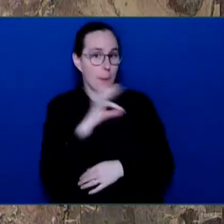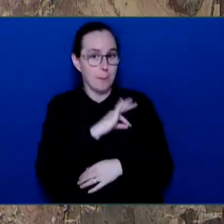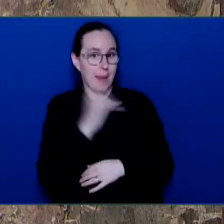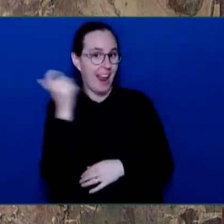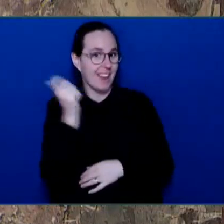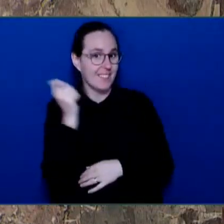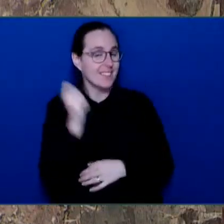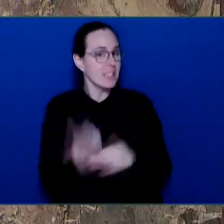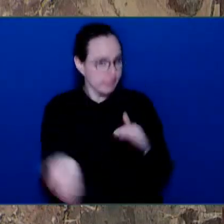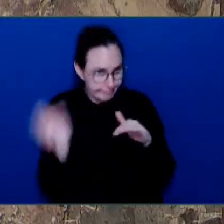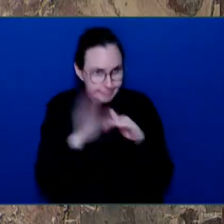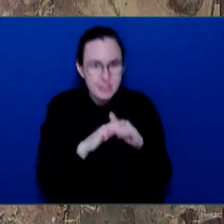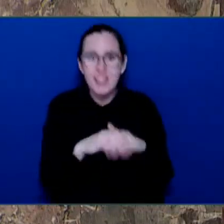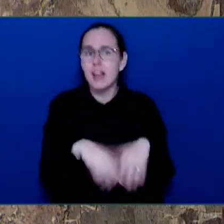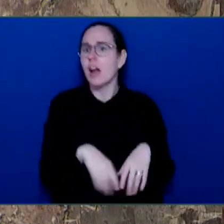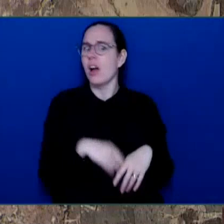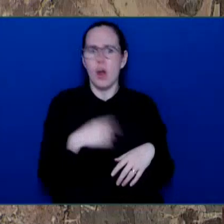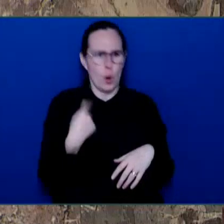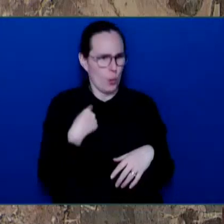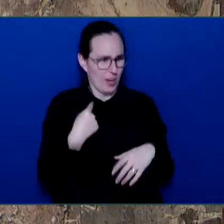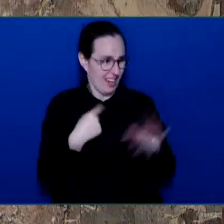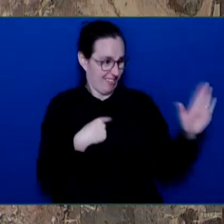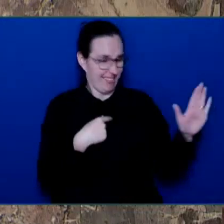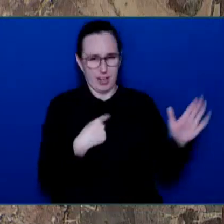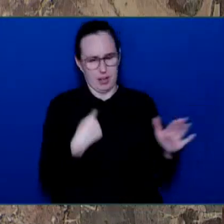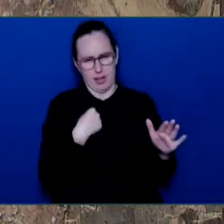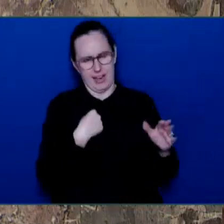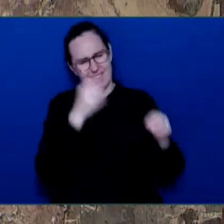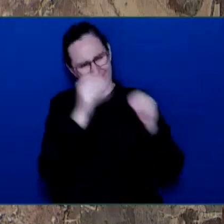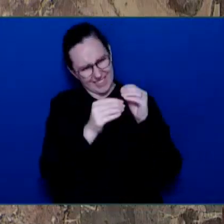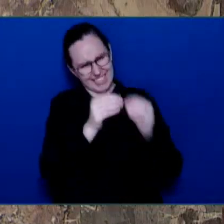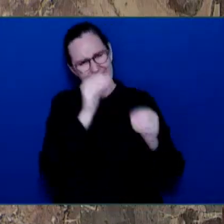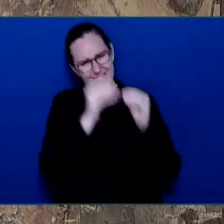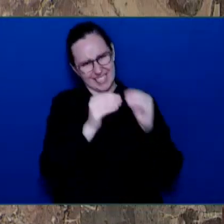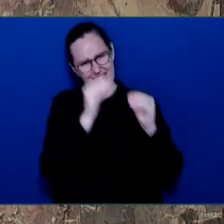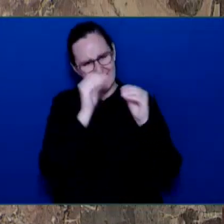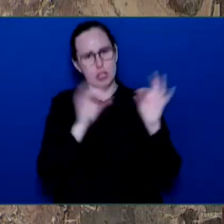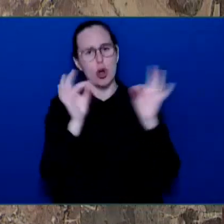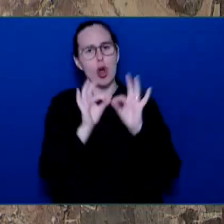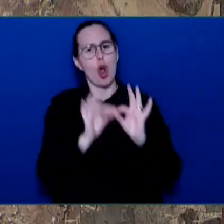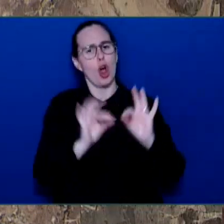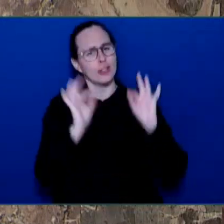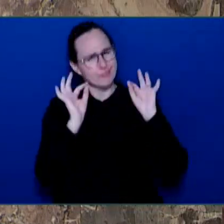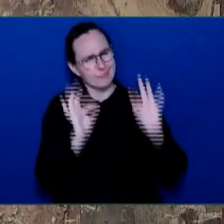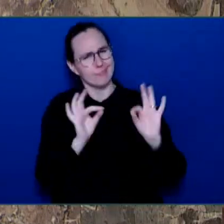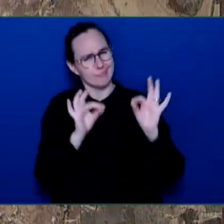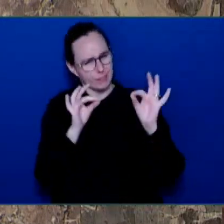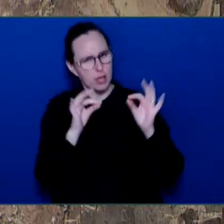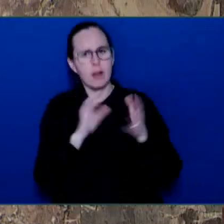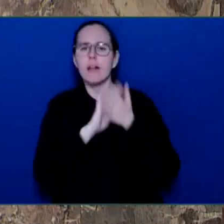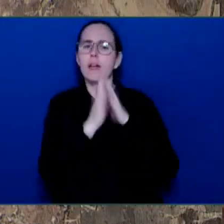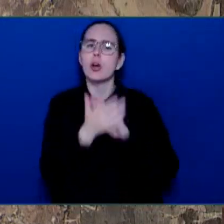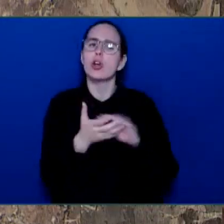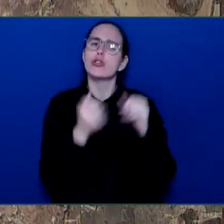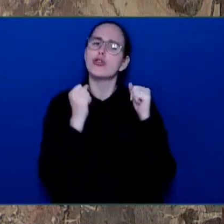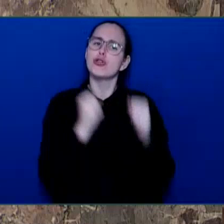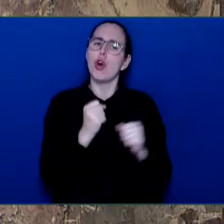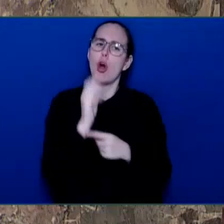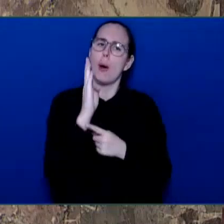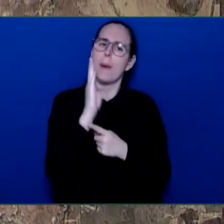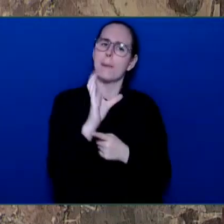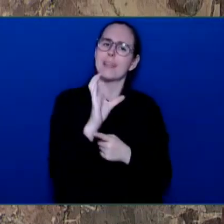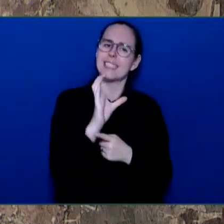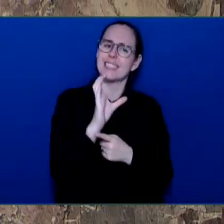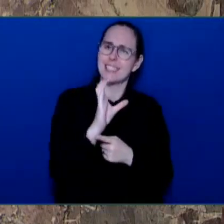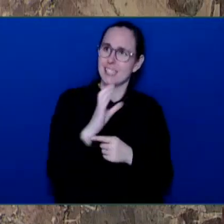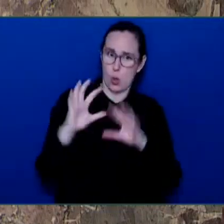economy because that's where the world is going, and that's where we're going too, because BC United and BC Conservatives